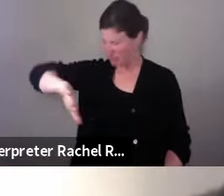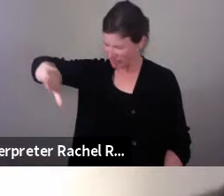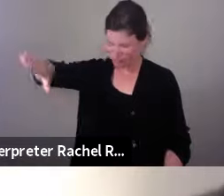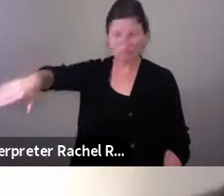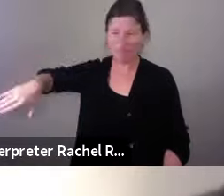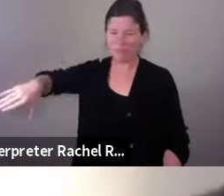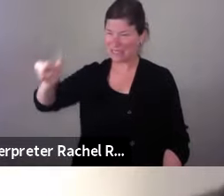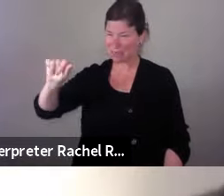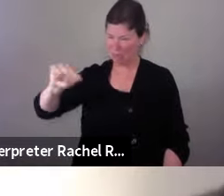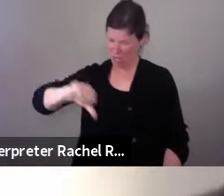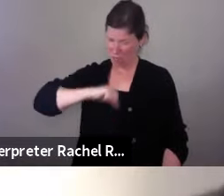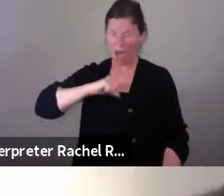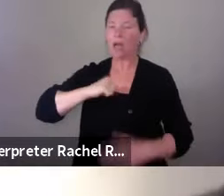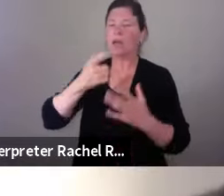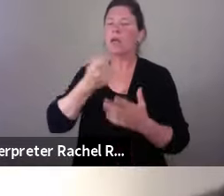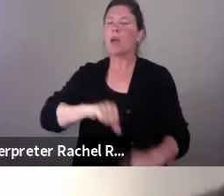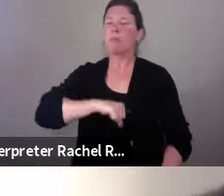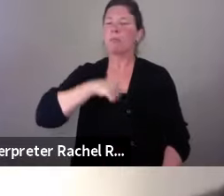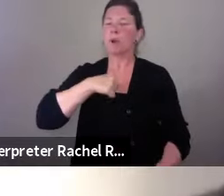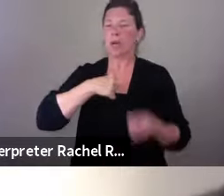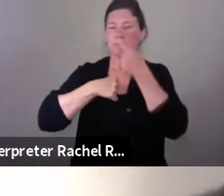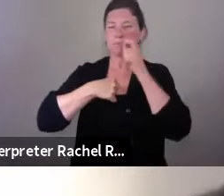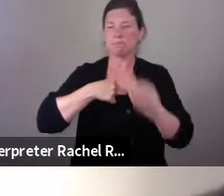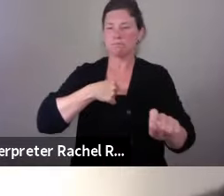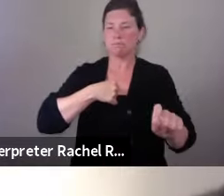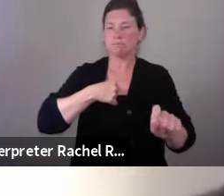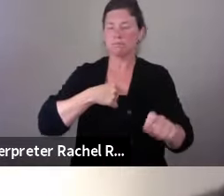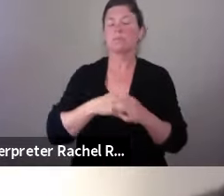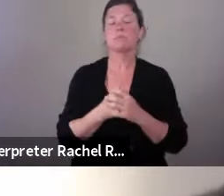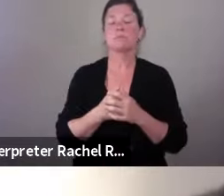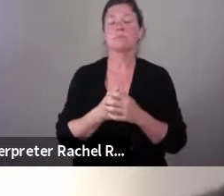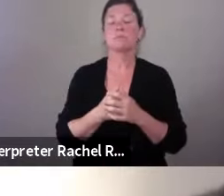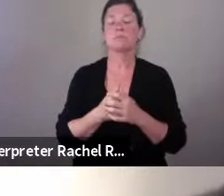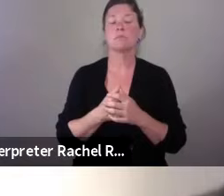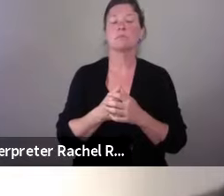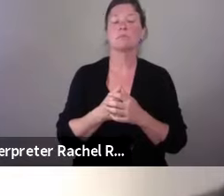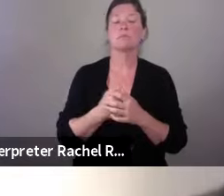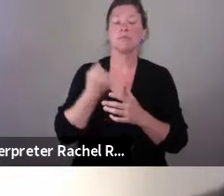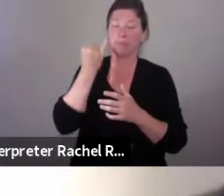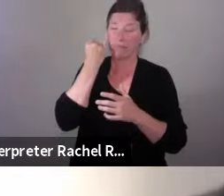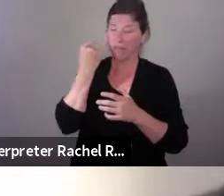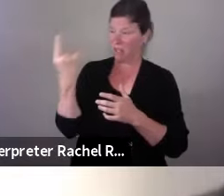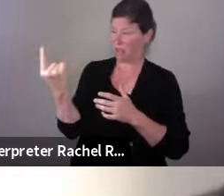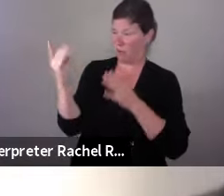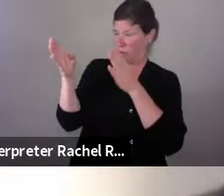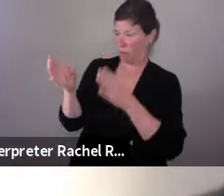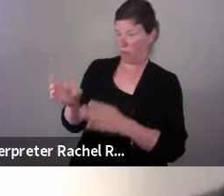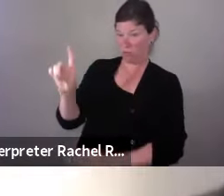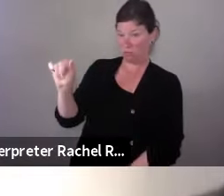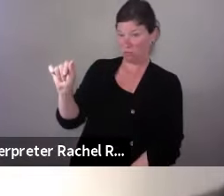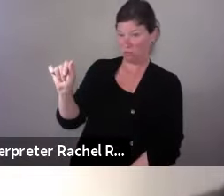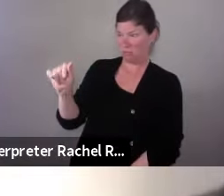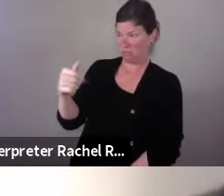anybody that's disabled, in my mind, and especially for me, you're not disabled.